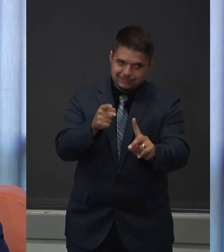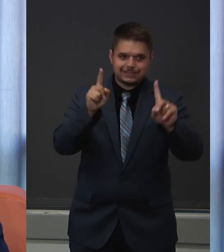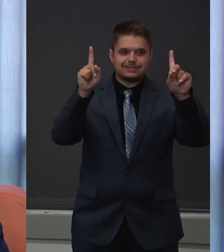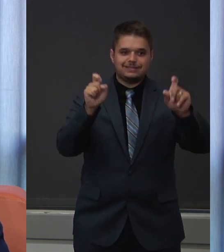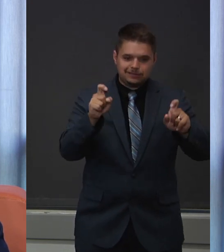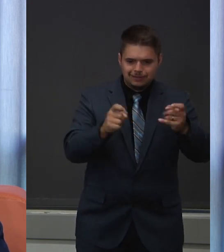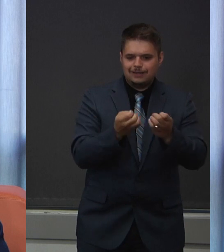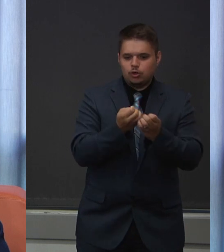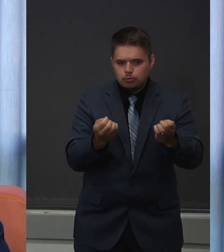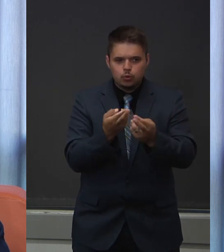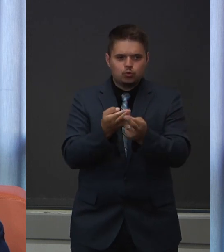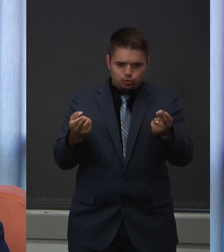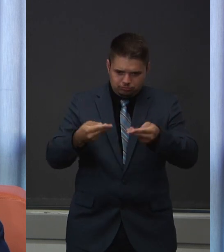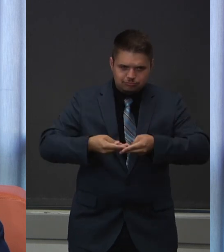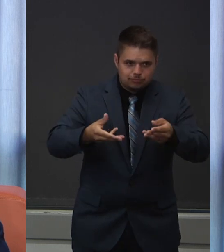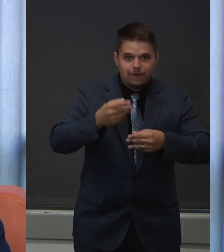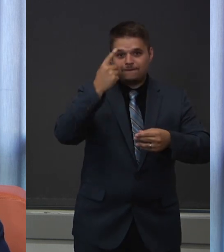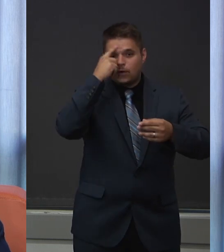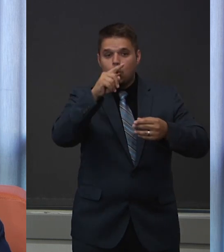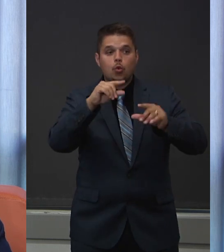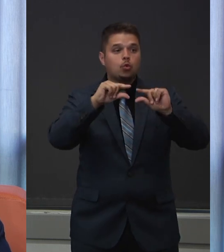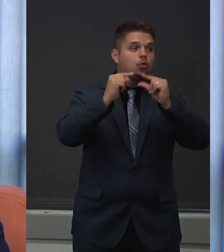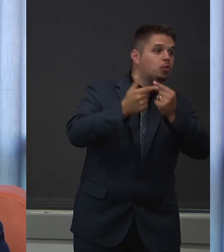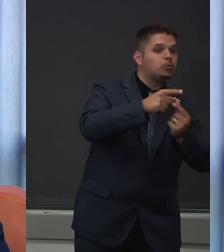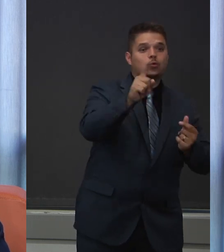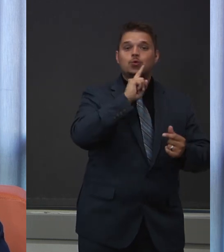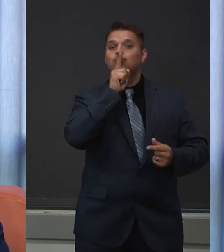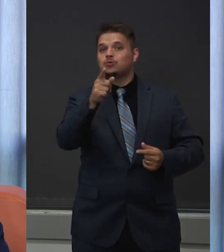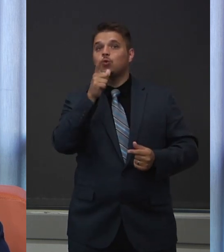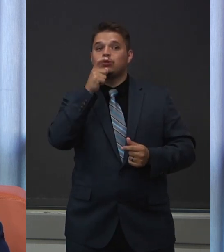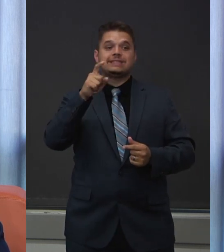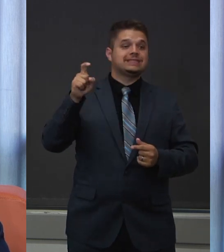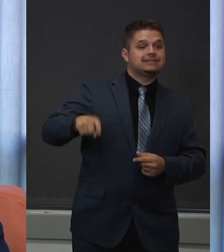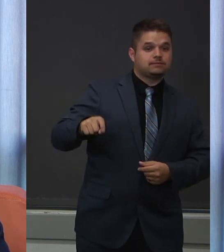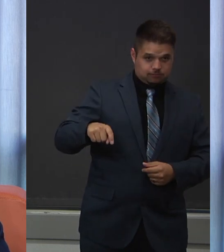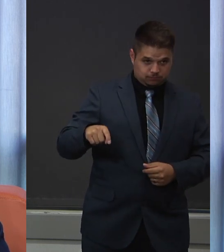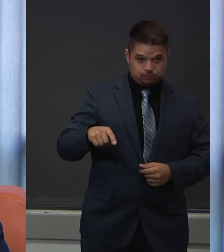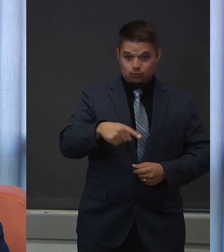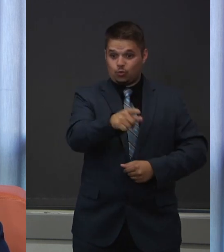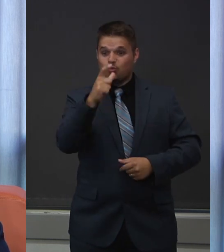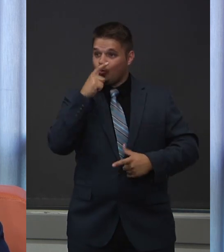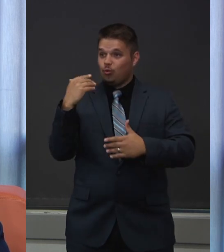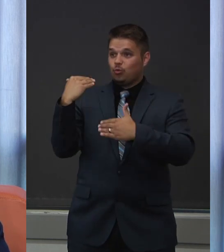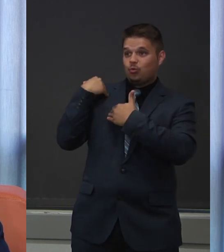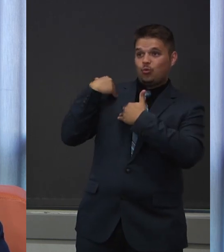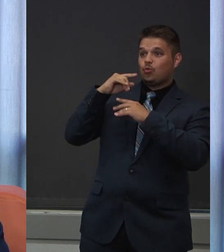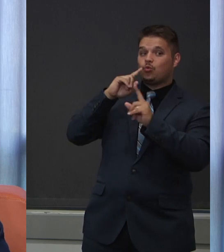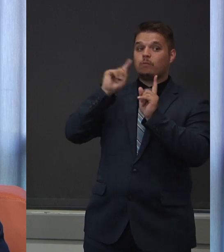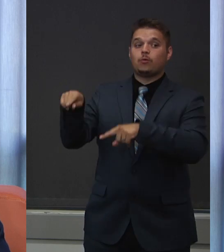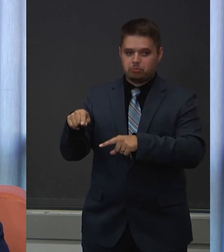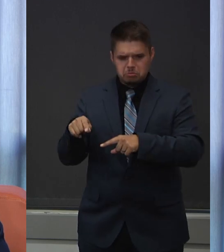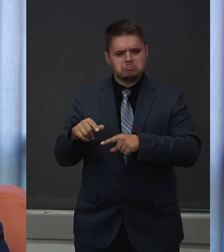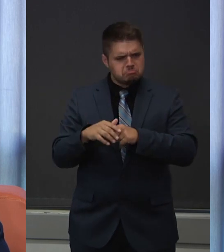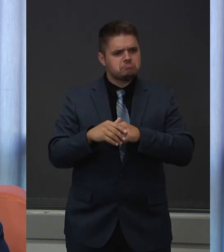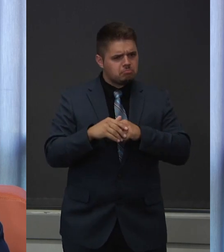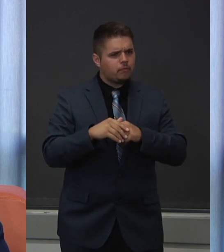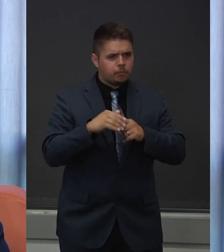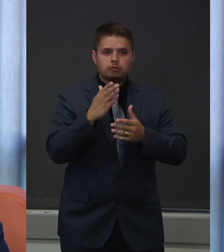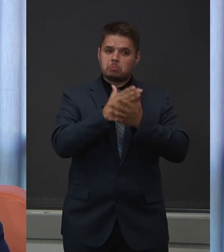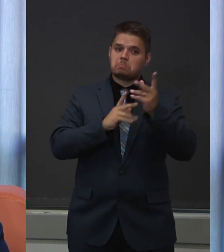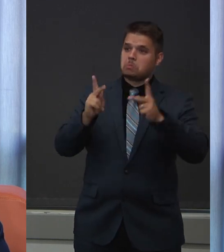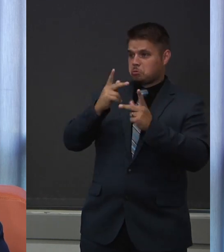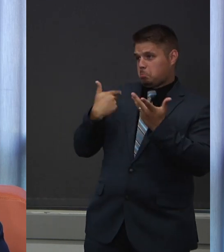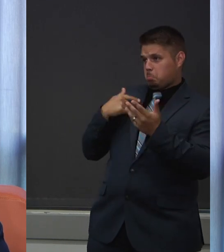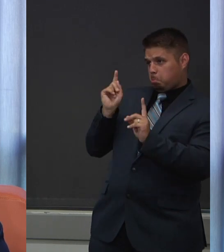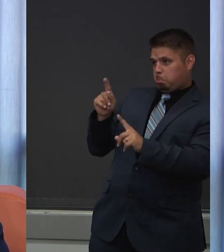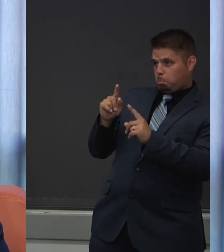need. We're making sure that our response to COVID-19 doesn't only address to communities that already have access to and